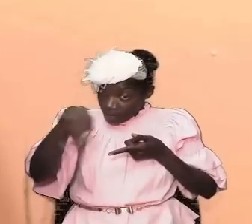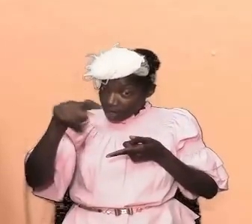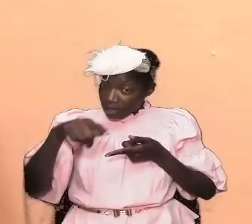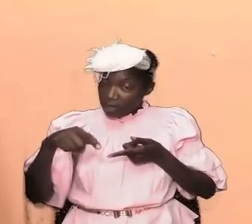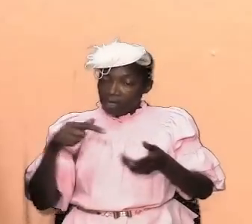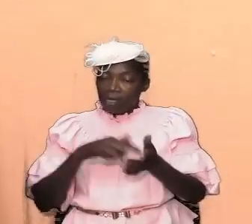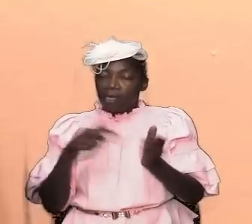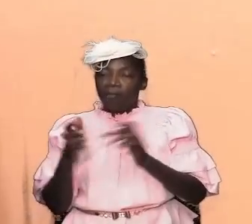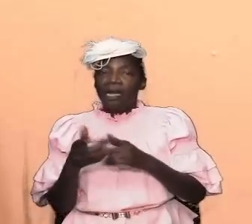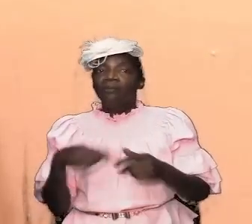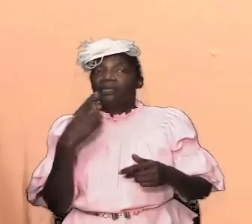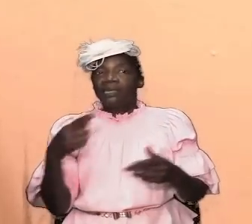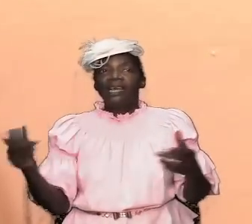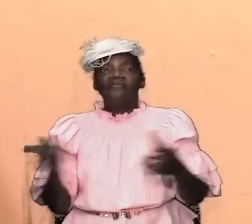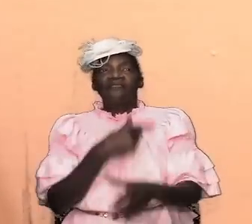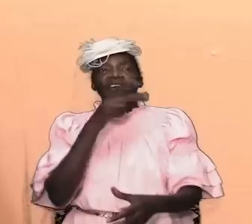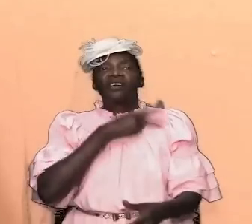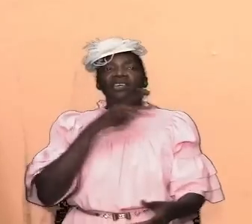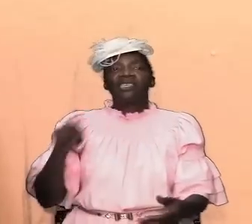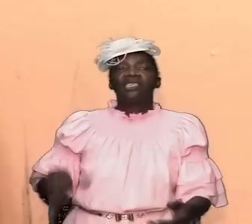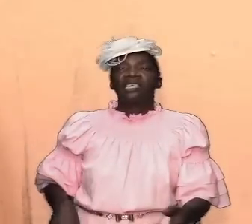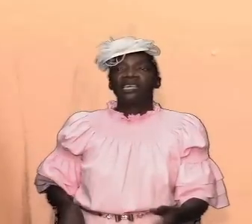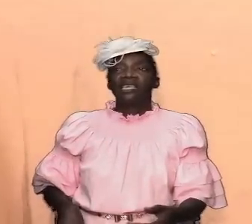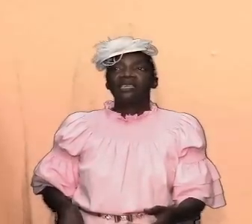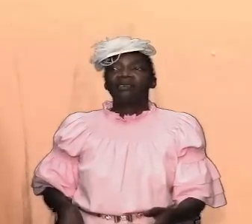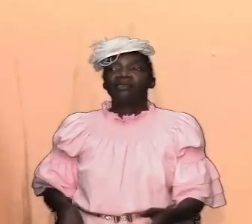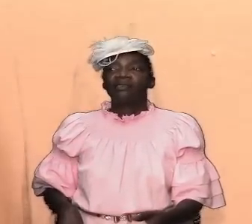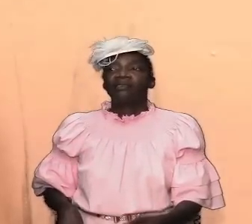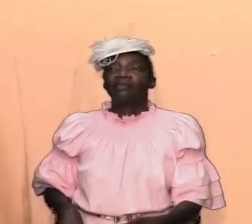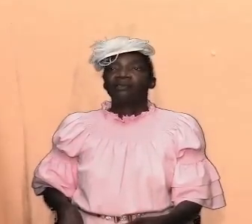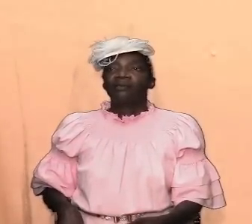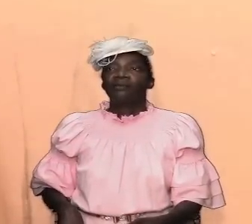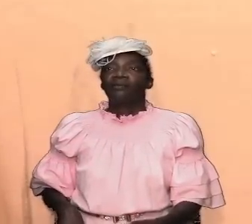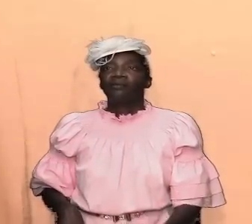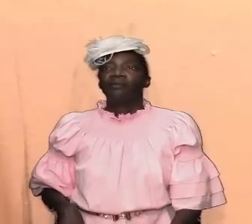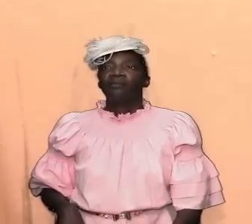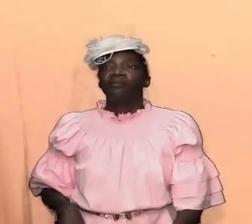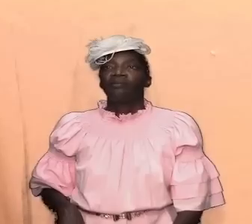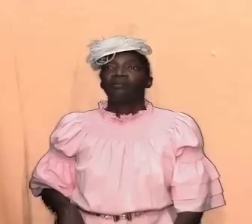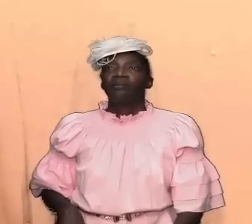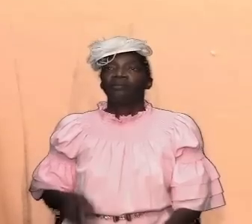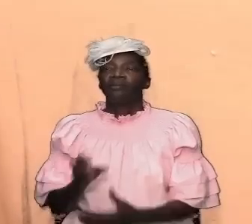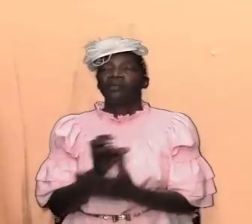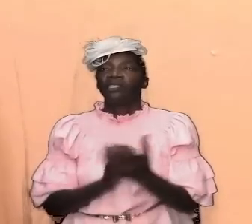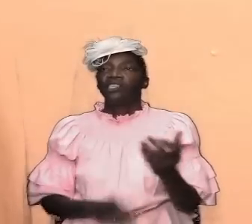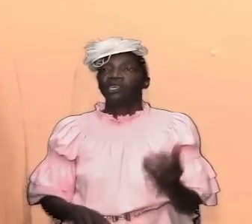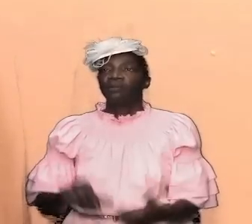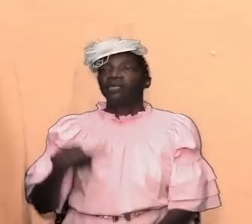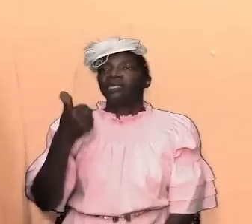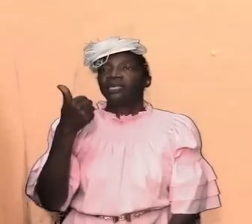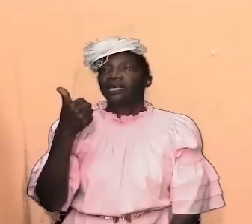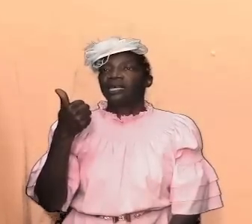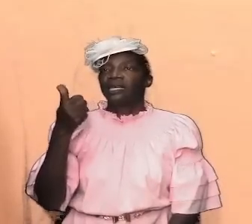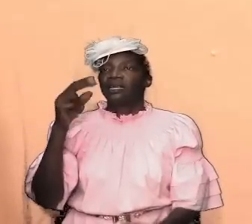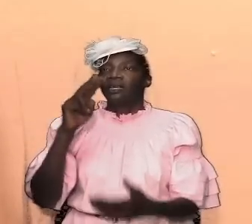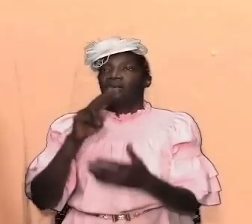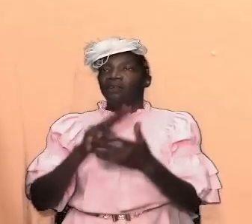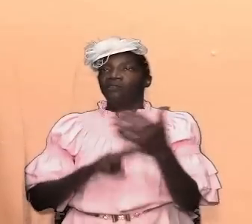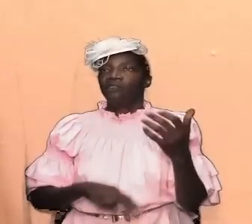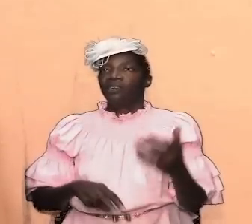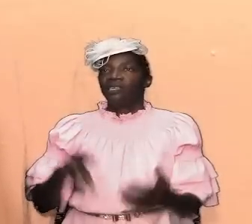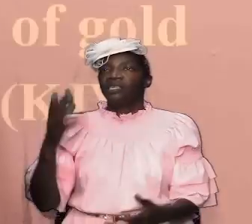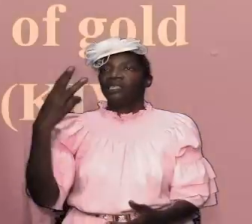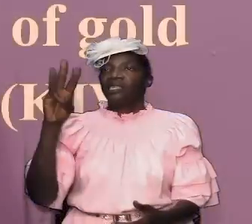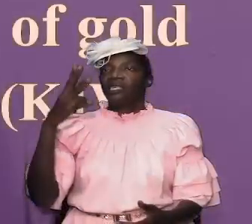in first kings and we can read it together first kings chapter number 10 verses 16 to